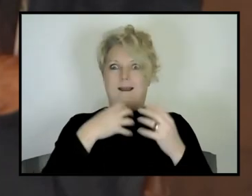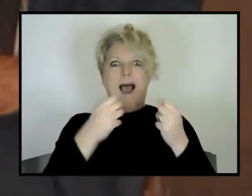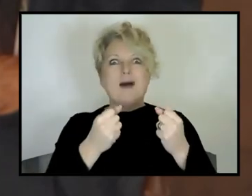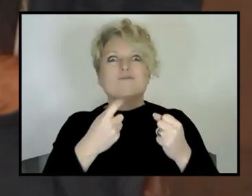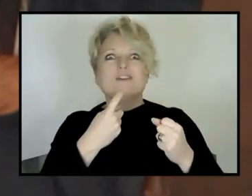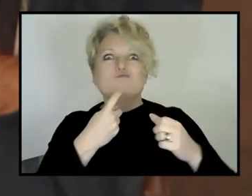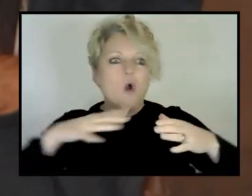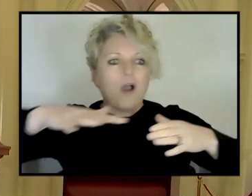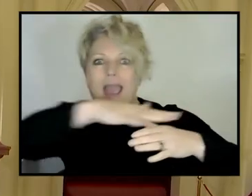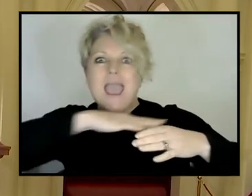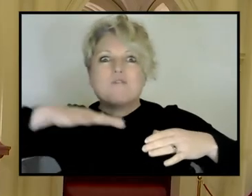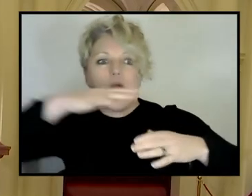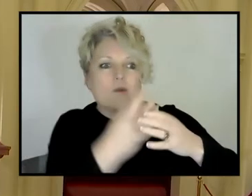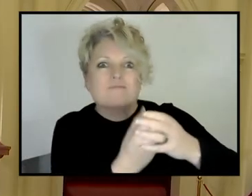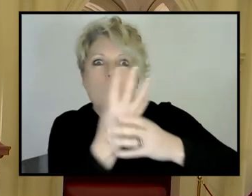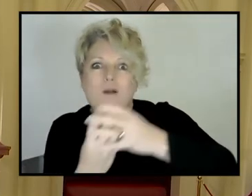Yeah. Yeah. The,